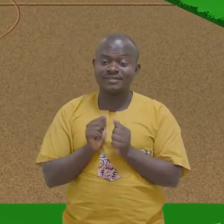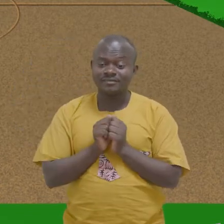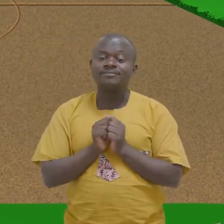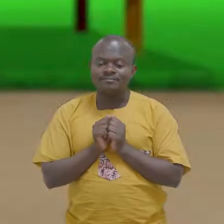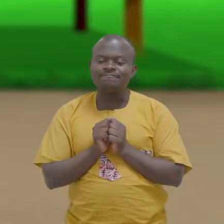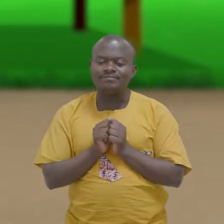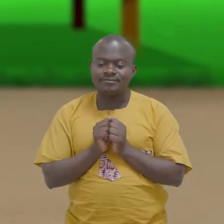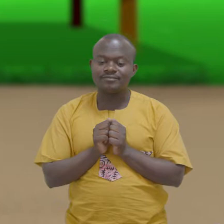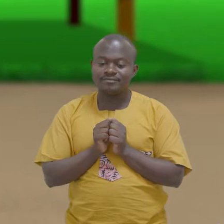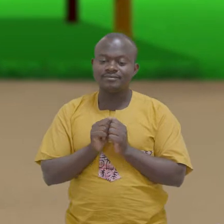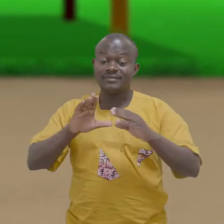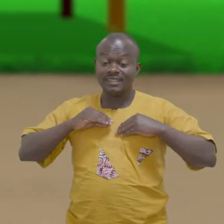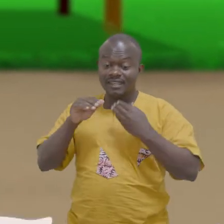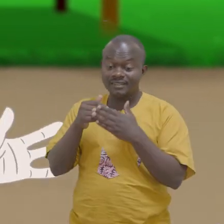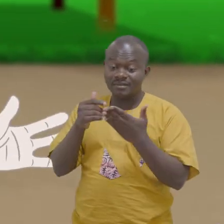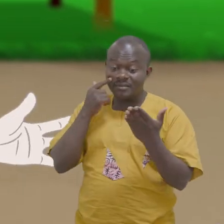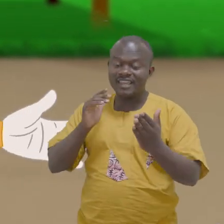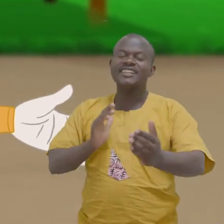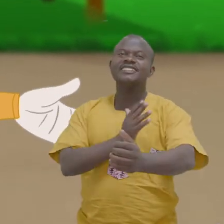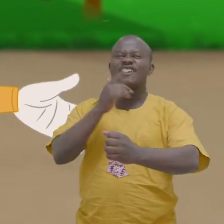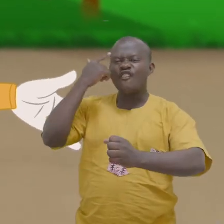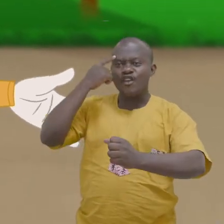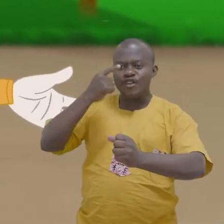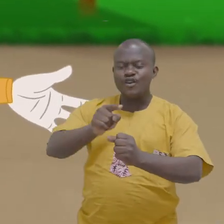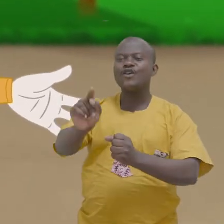Let me sing for you